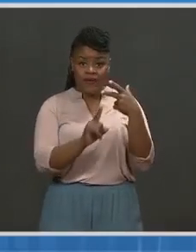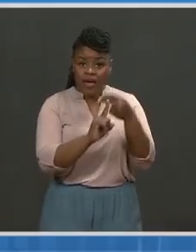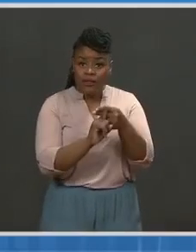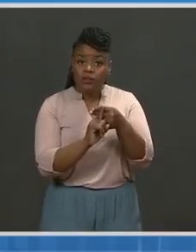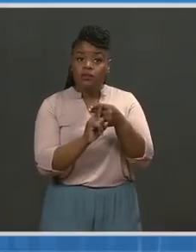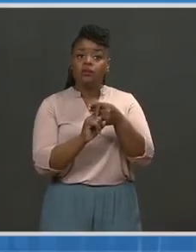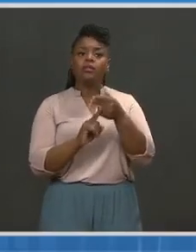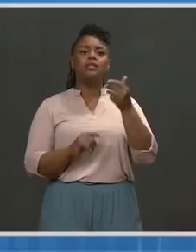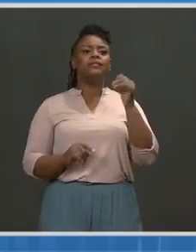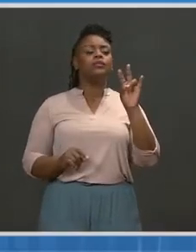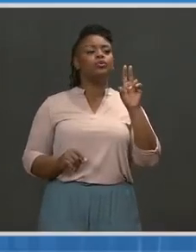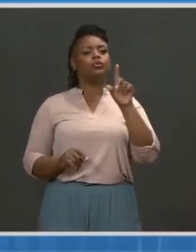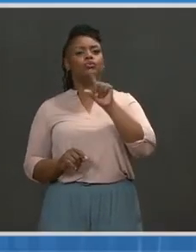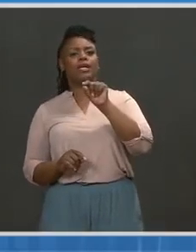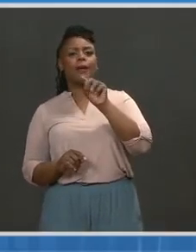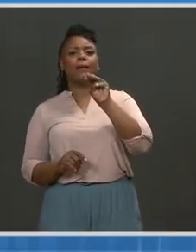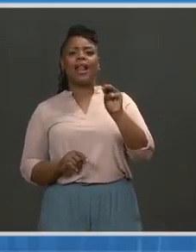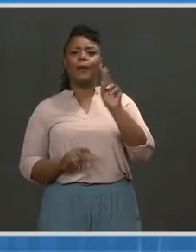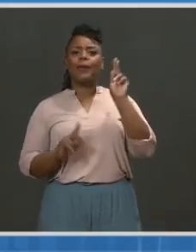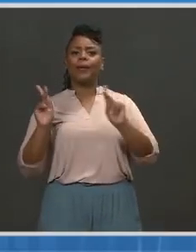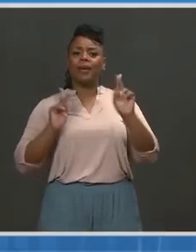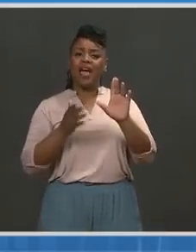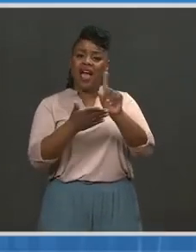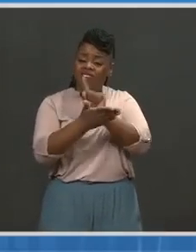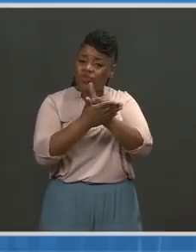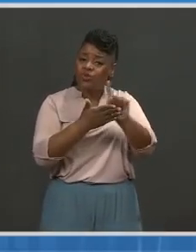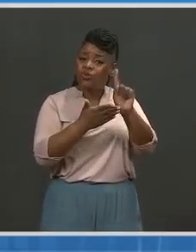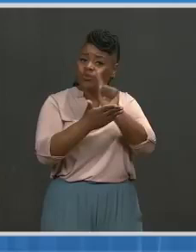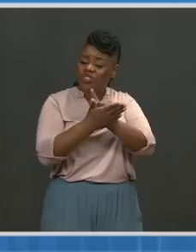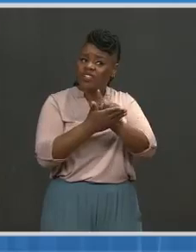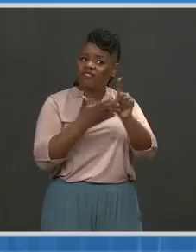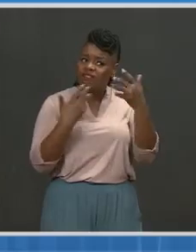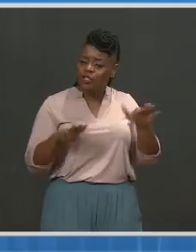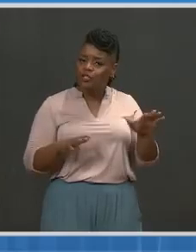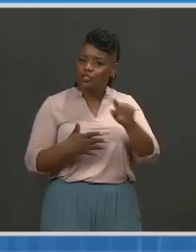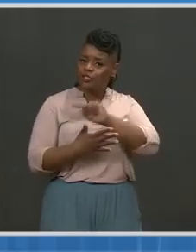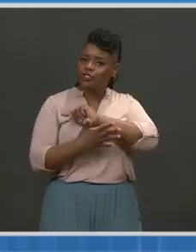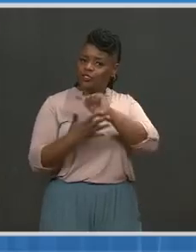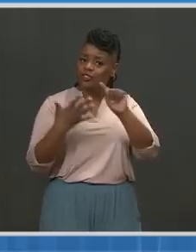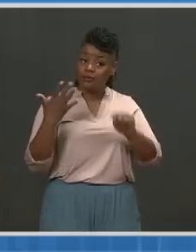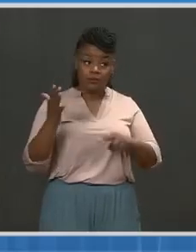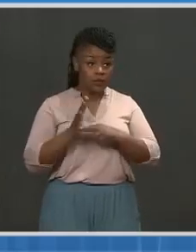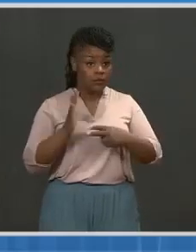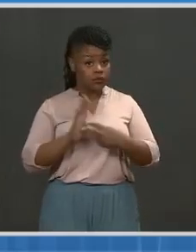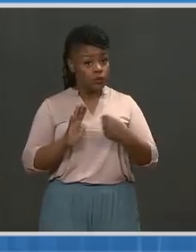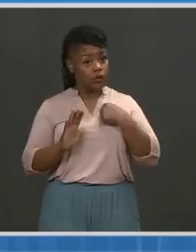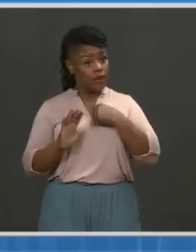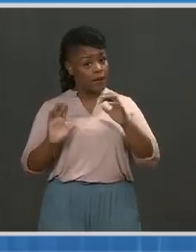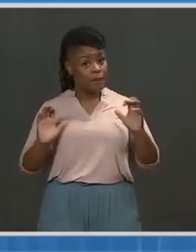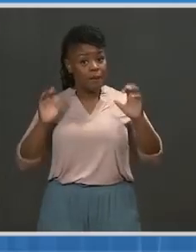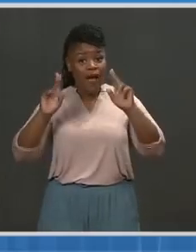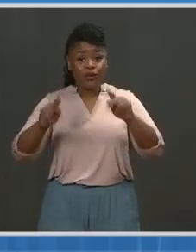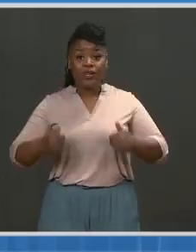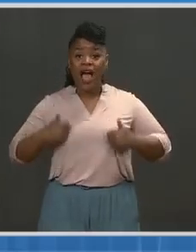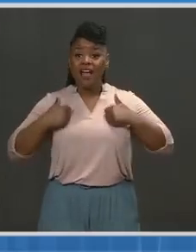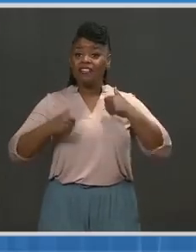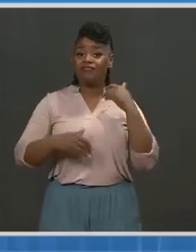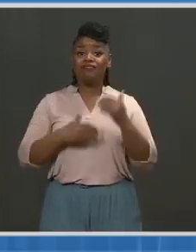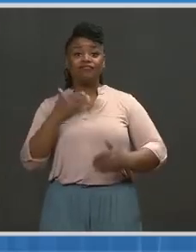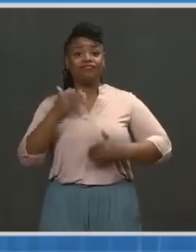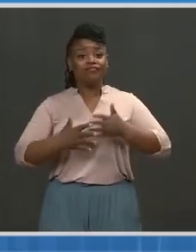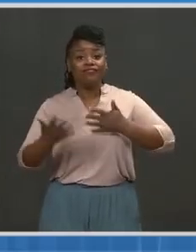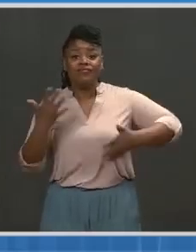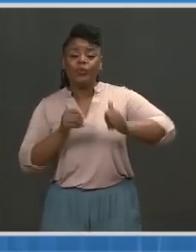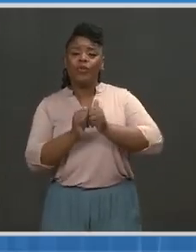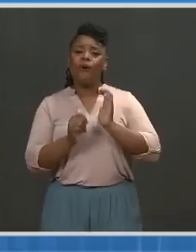and 20 million people a week. And this means that we are closer to resuming activities we love to do with those we